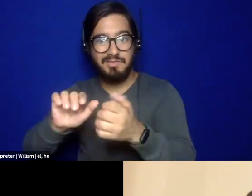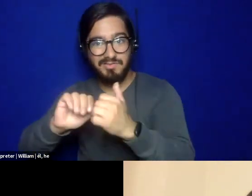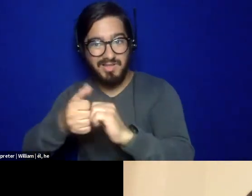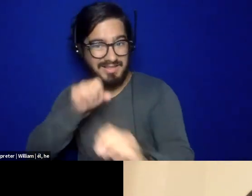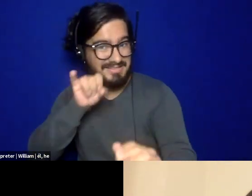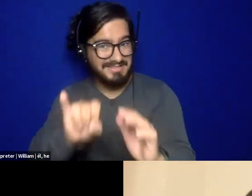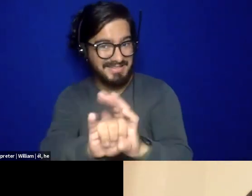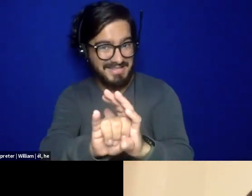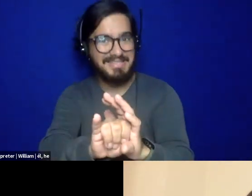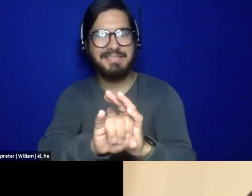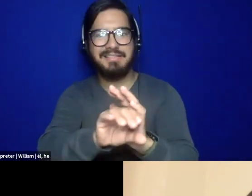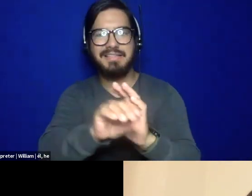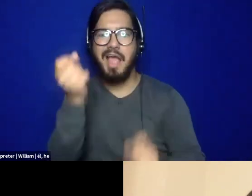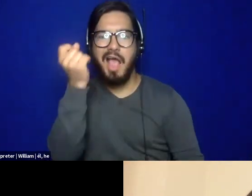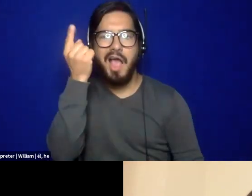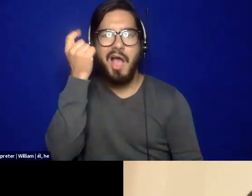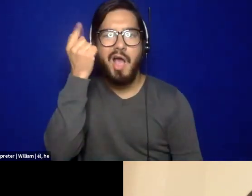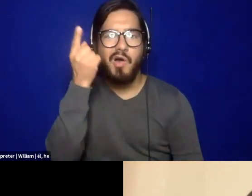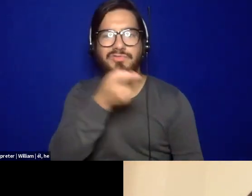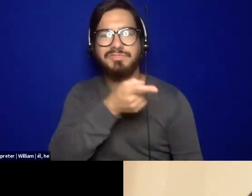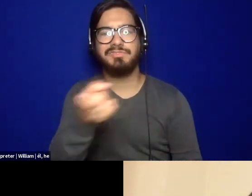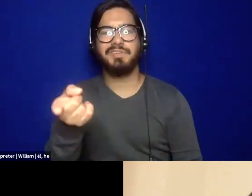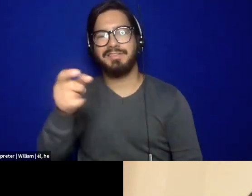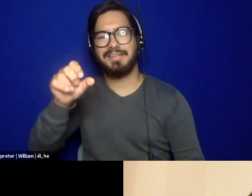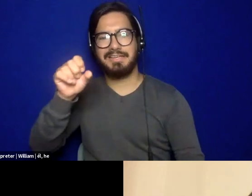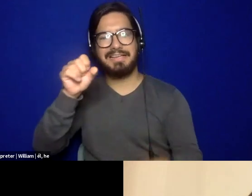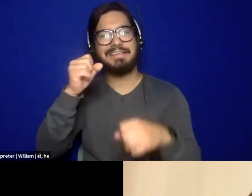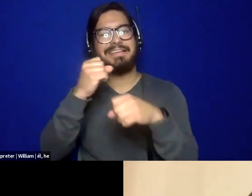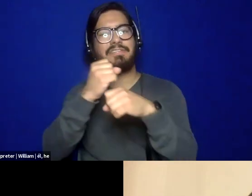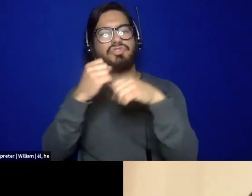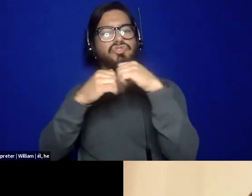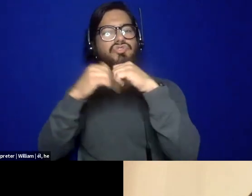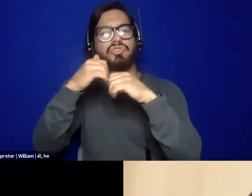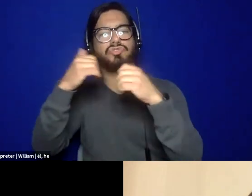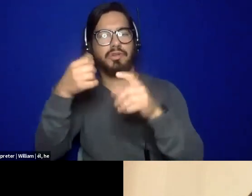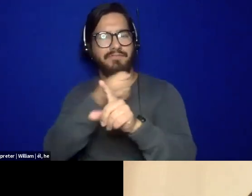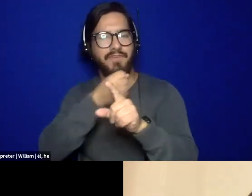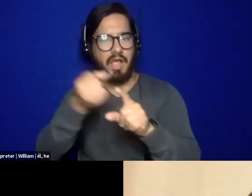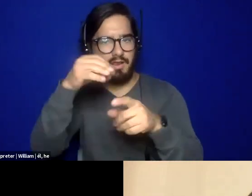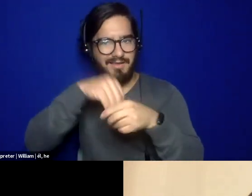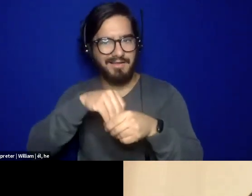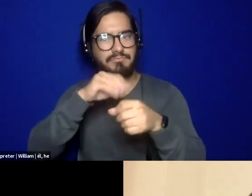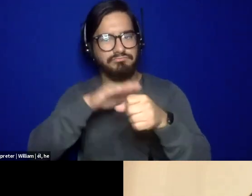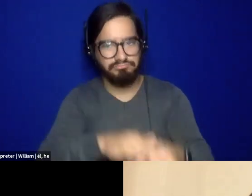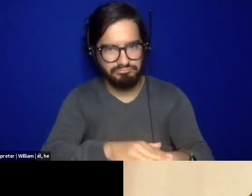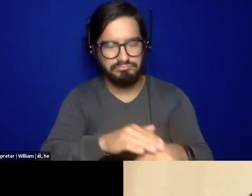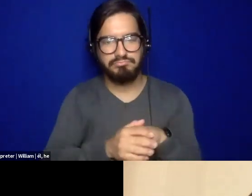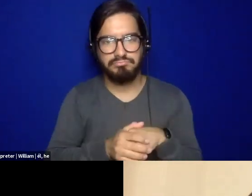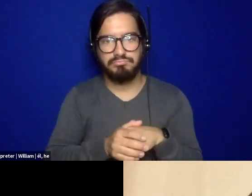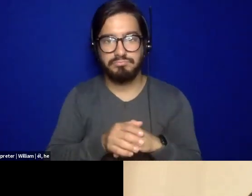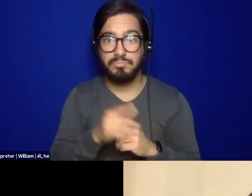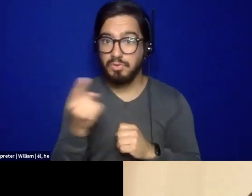Not only are we, you know, capable of harm, responsible for harm, but we often represent systems, um, of harm that